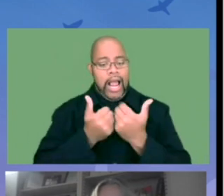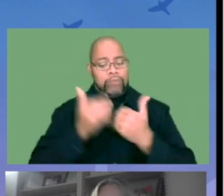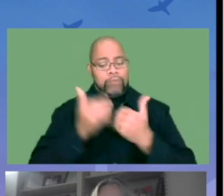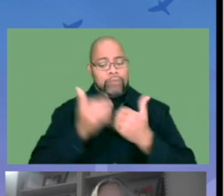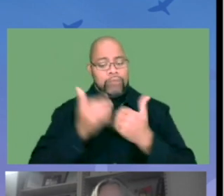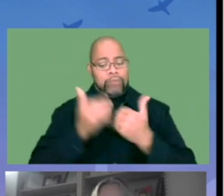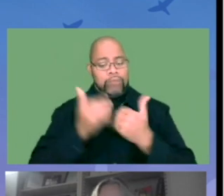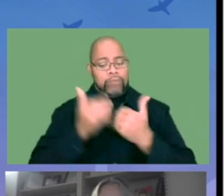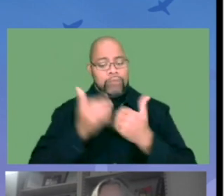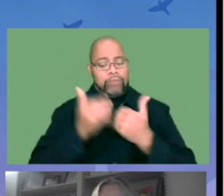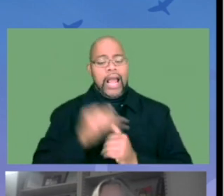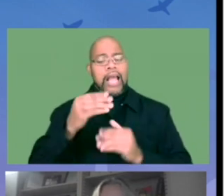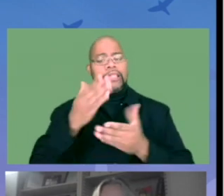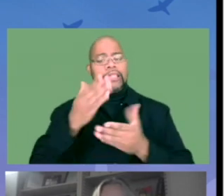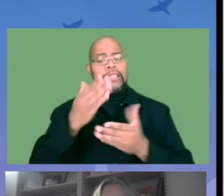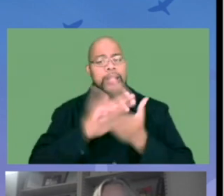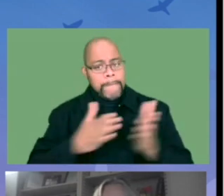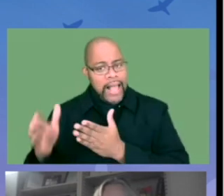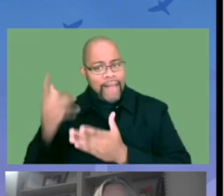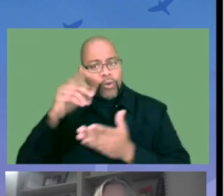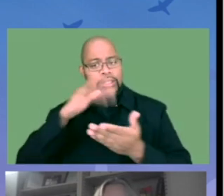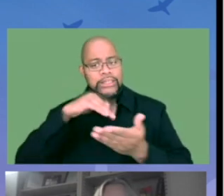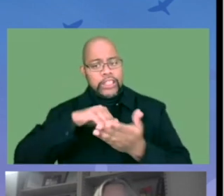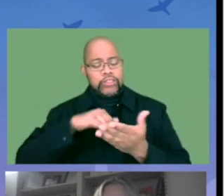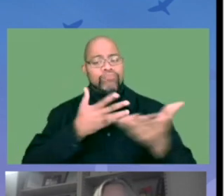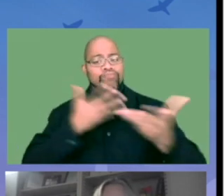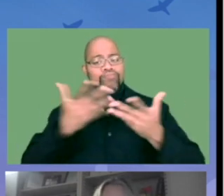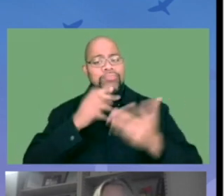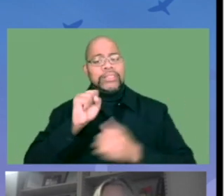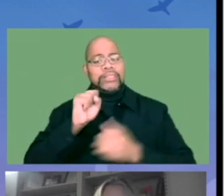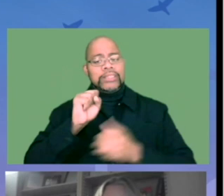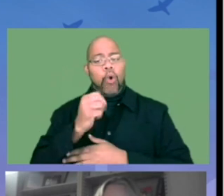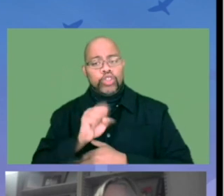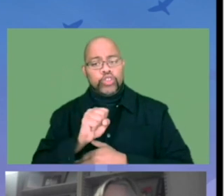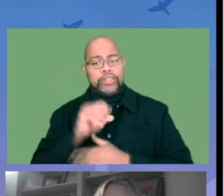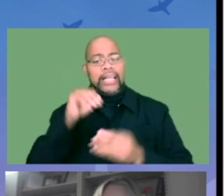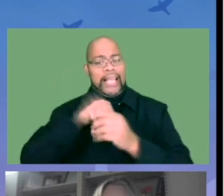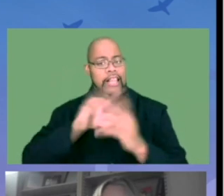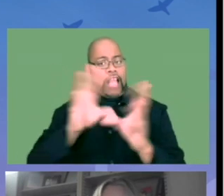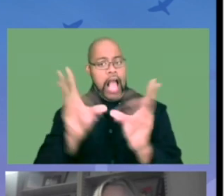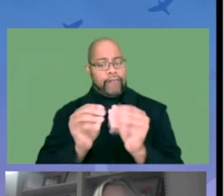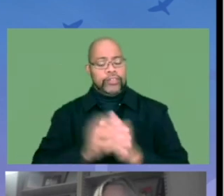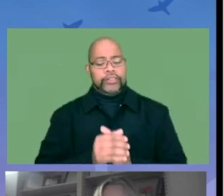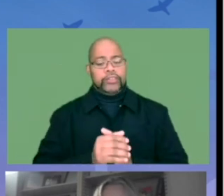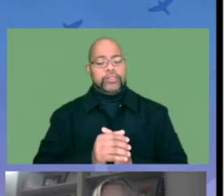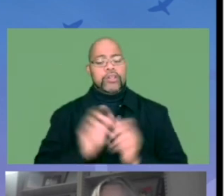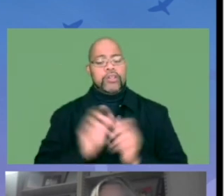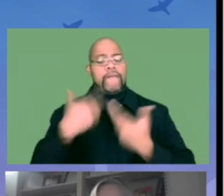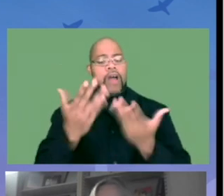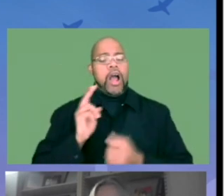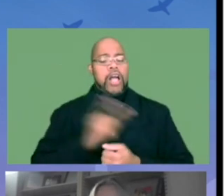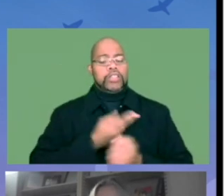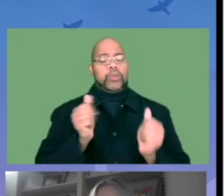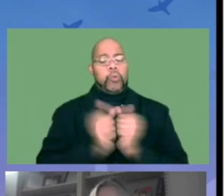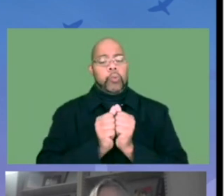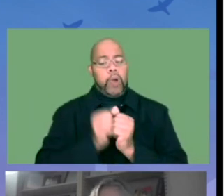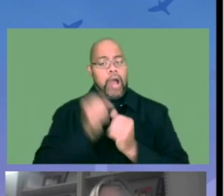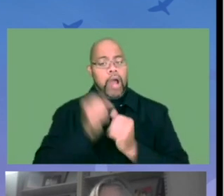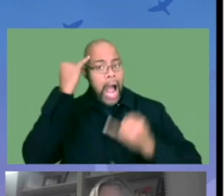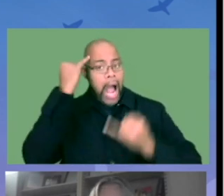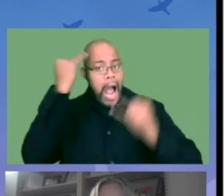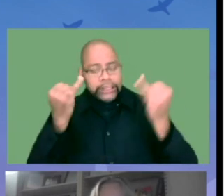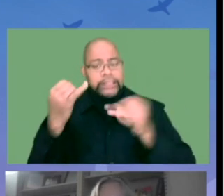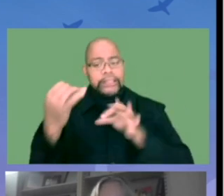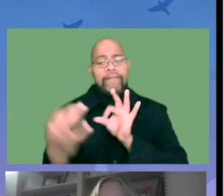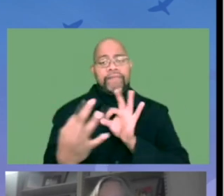we also will host other seminars where they will be delivering content. We provide professional